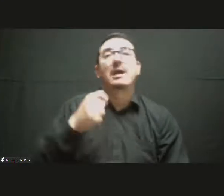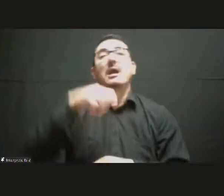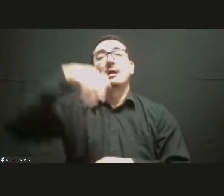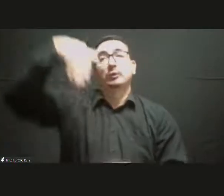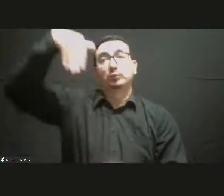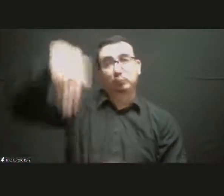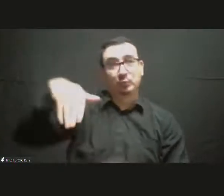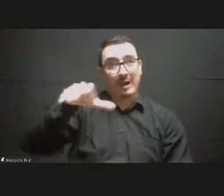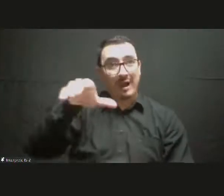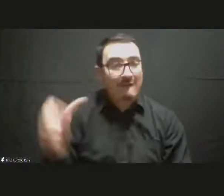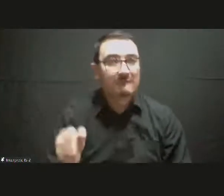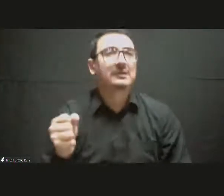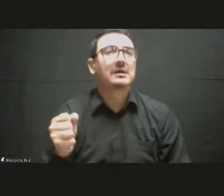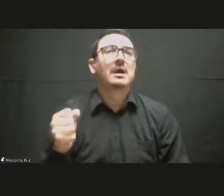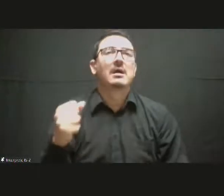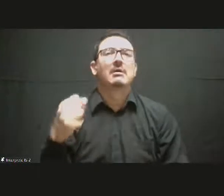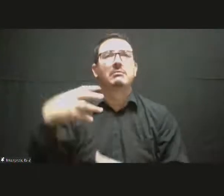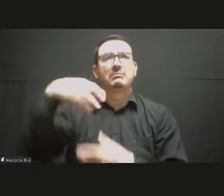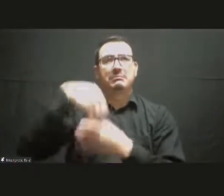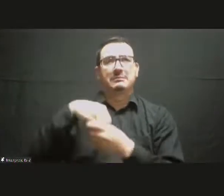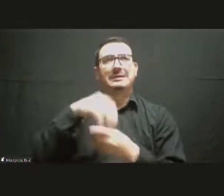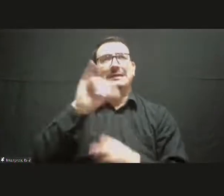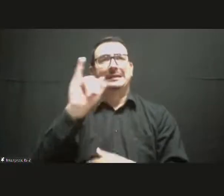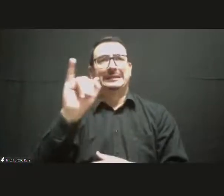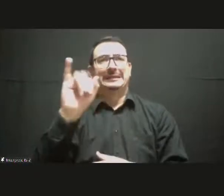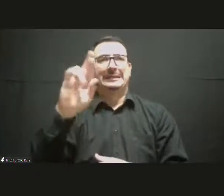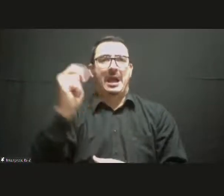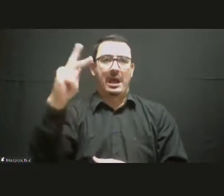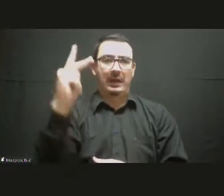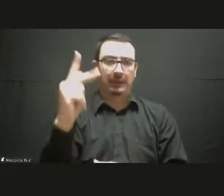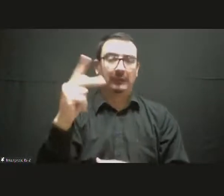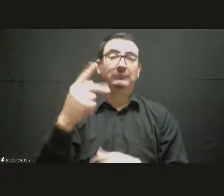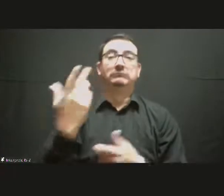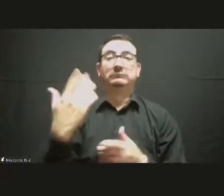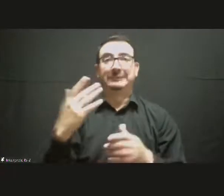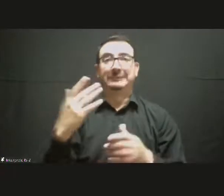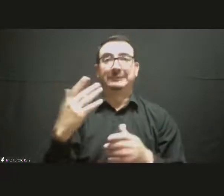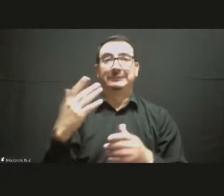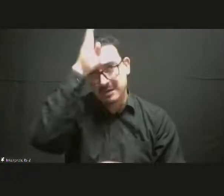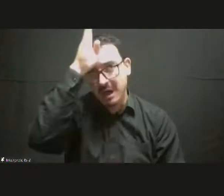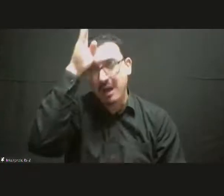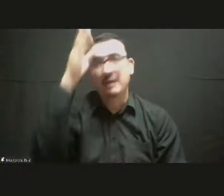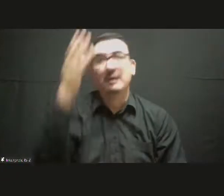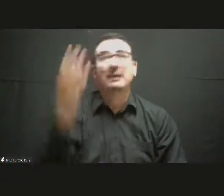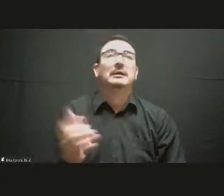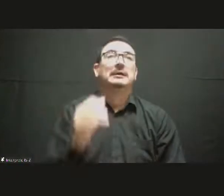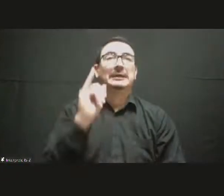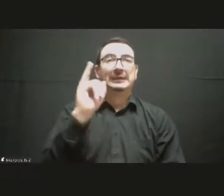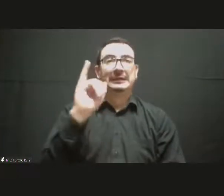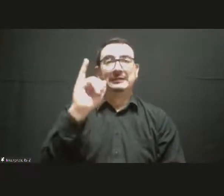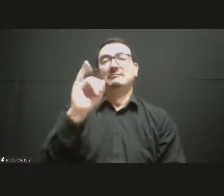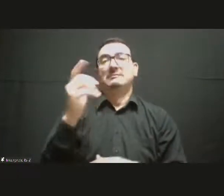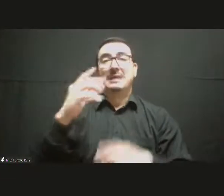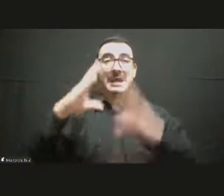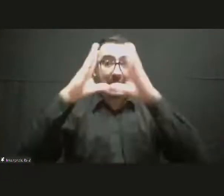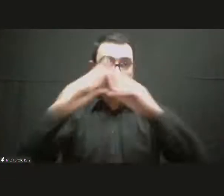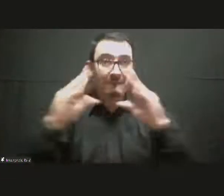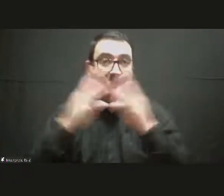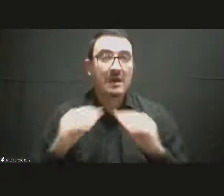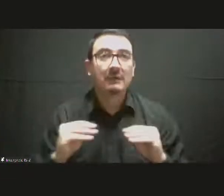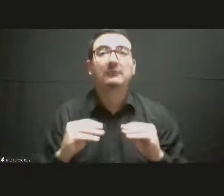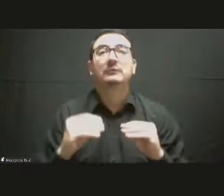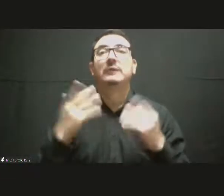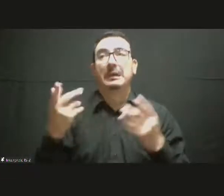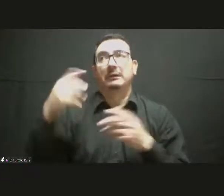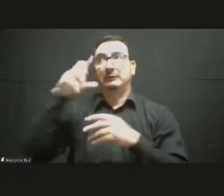Lebanon. We have a new unique cooperation of GIZ, German International Corporation and the Goethe Institute. So we